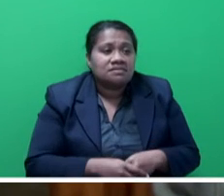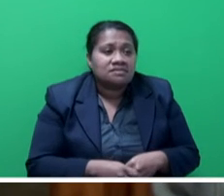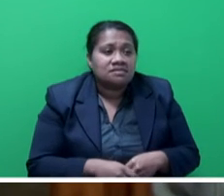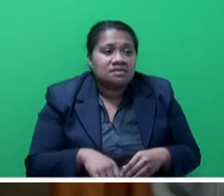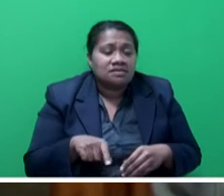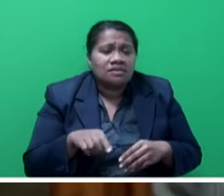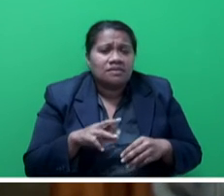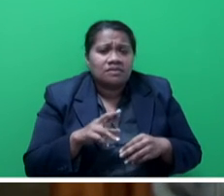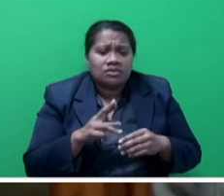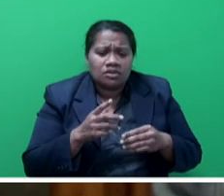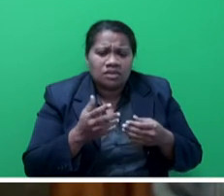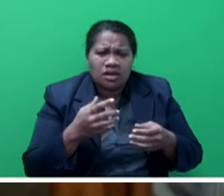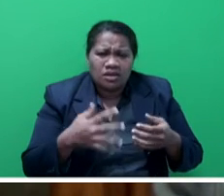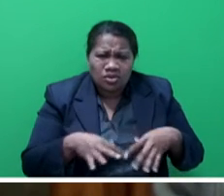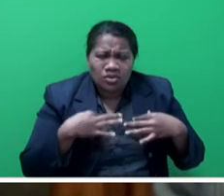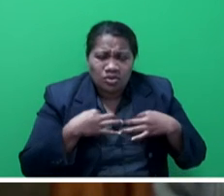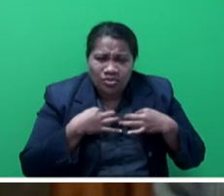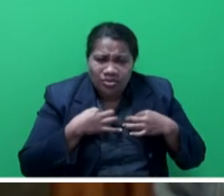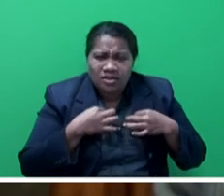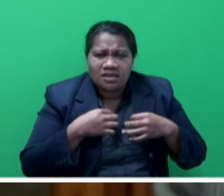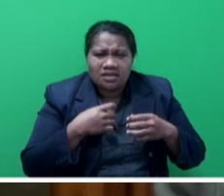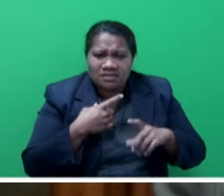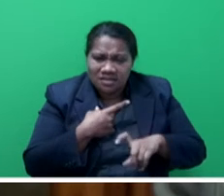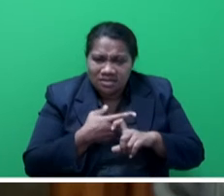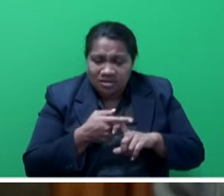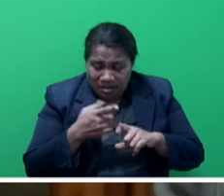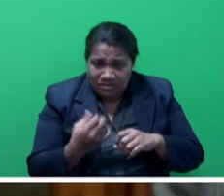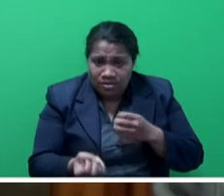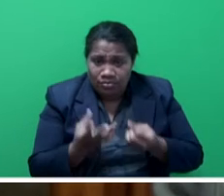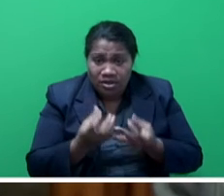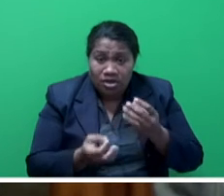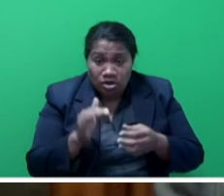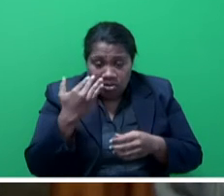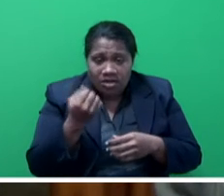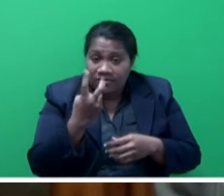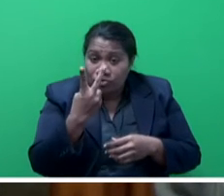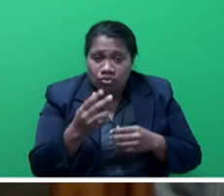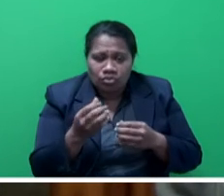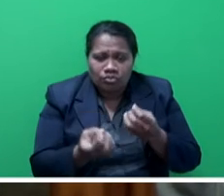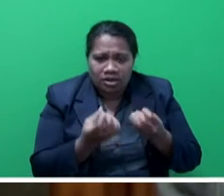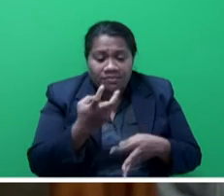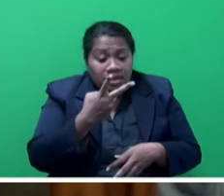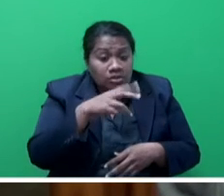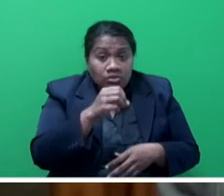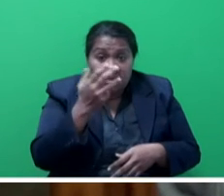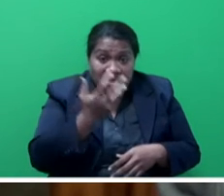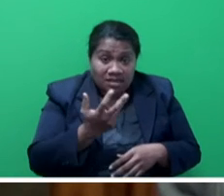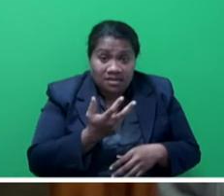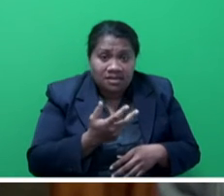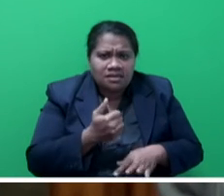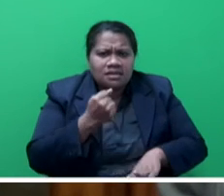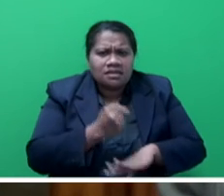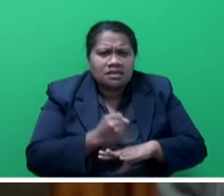kitchen and the west wing wards. And in the boiler room there are two boilers. In 2019 the Government